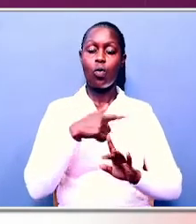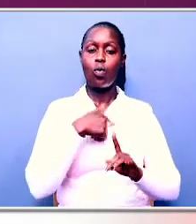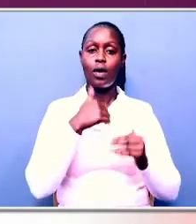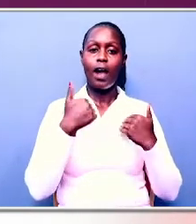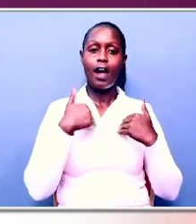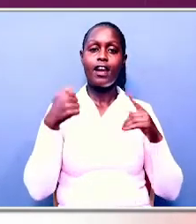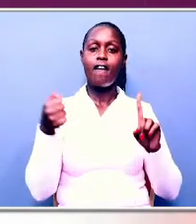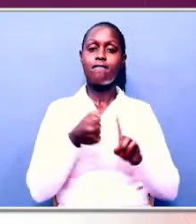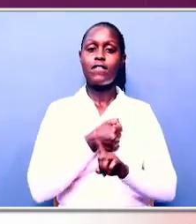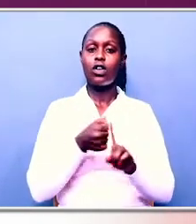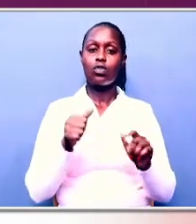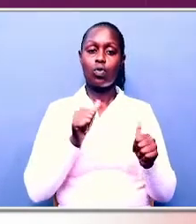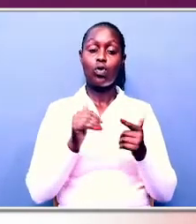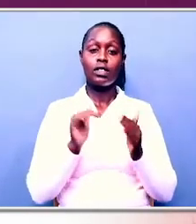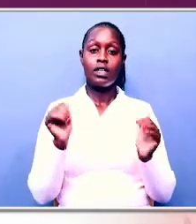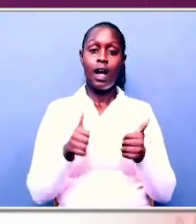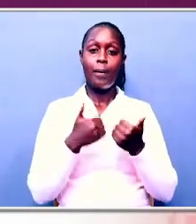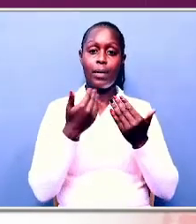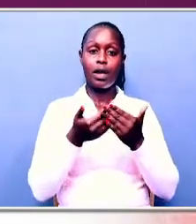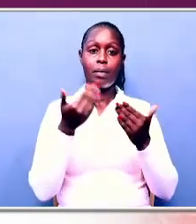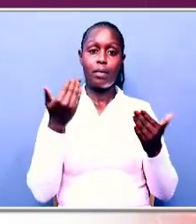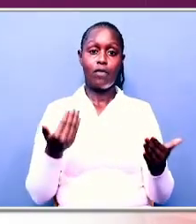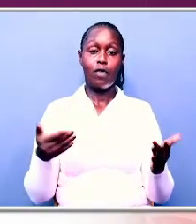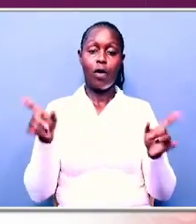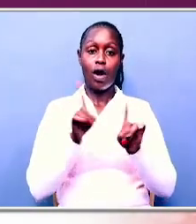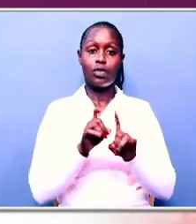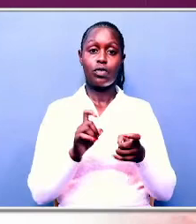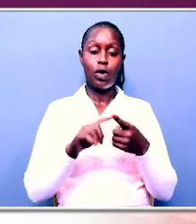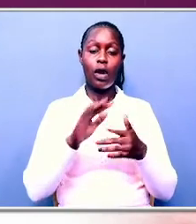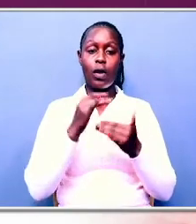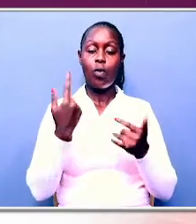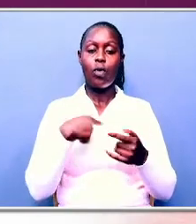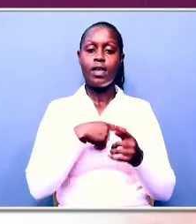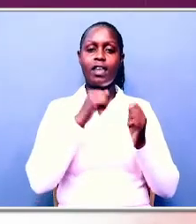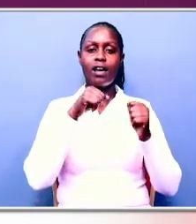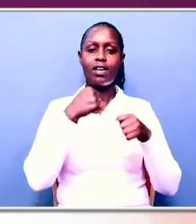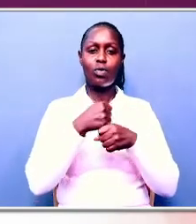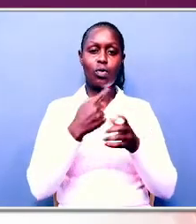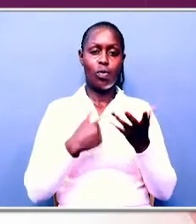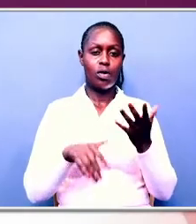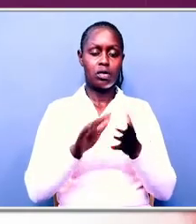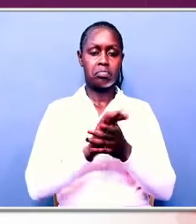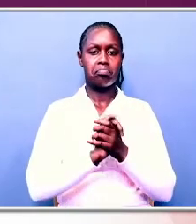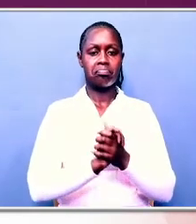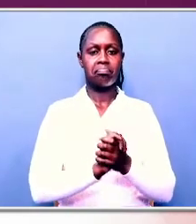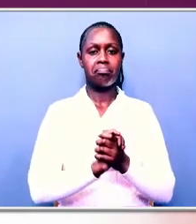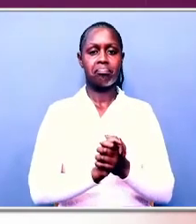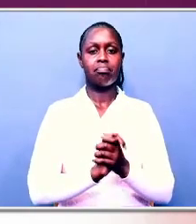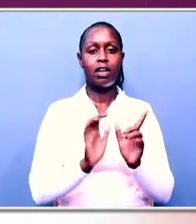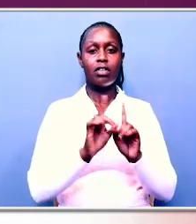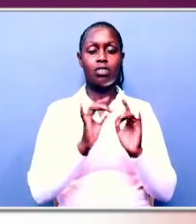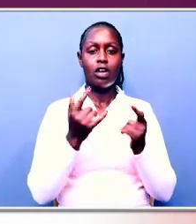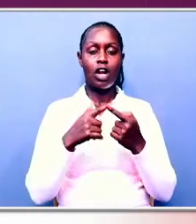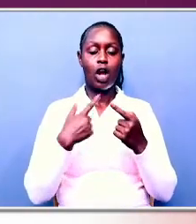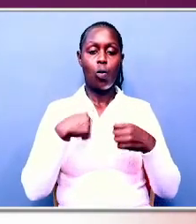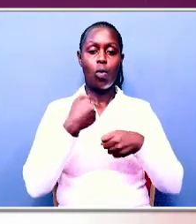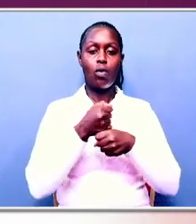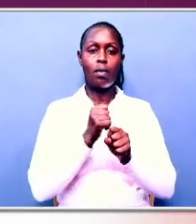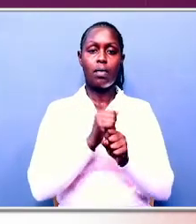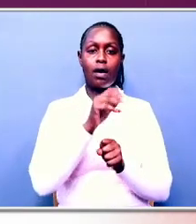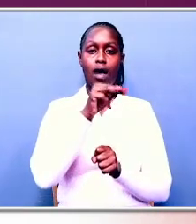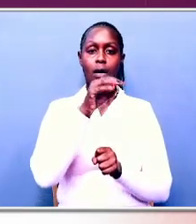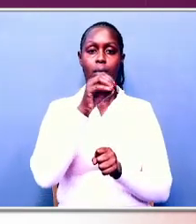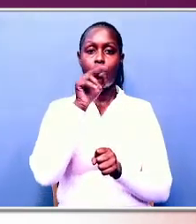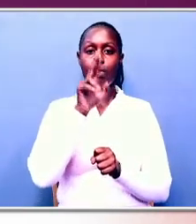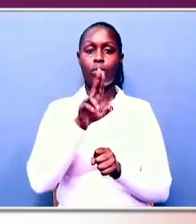that has been the case before. And we agreed to shake hands and came up with a memorandum of understanding.